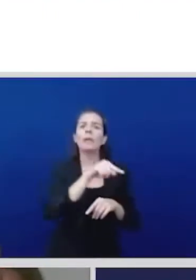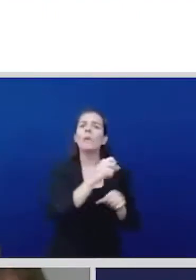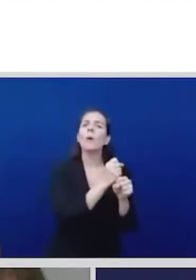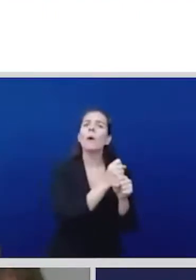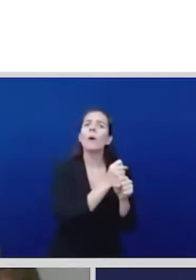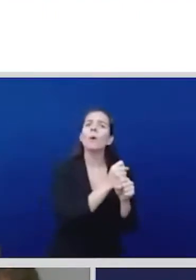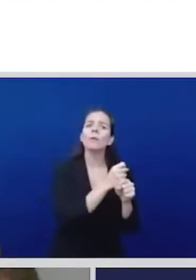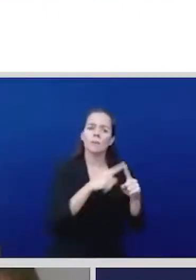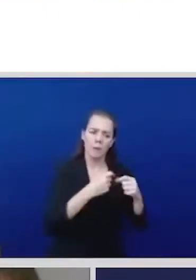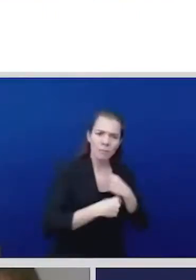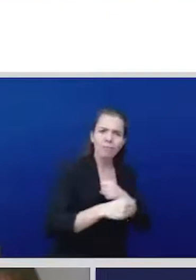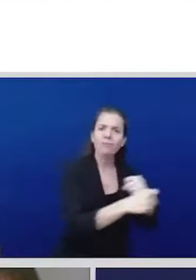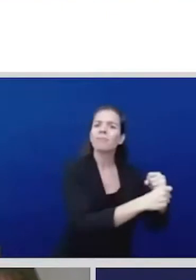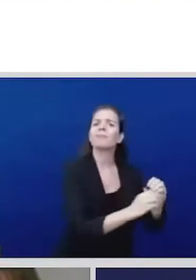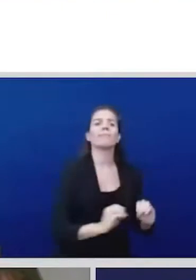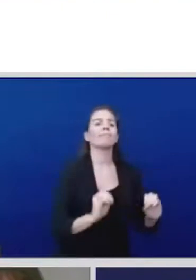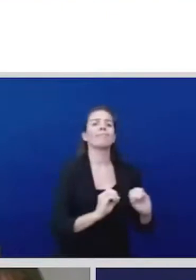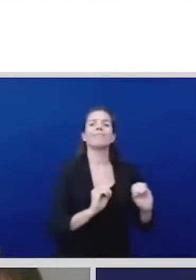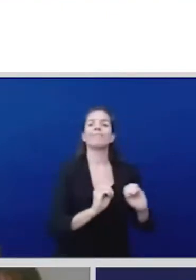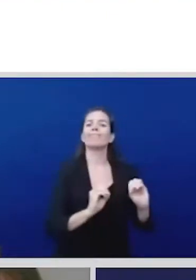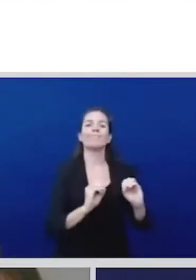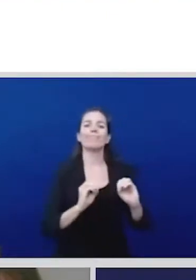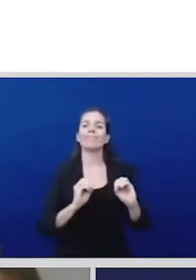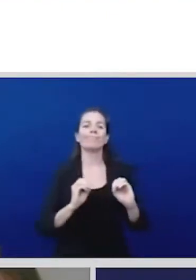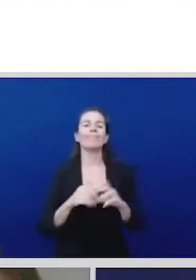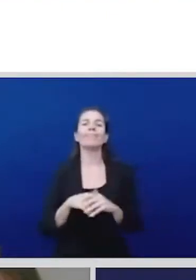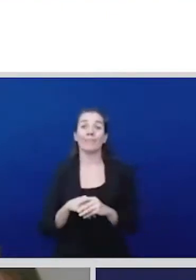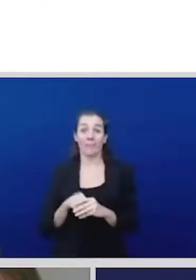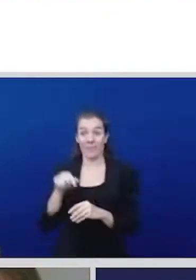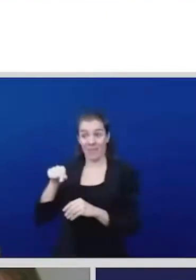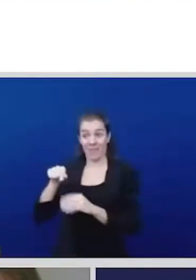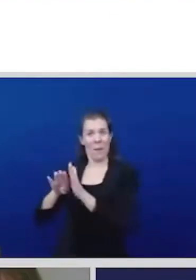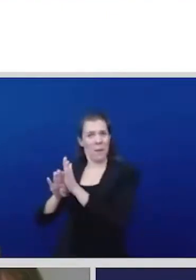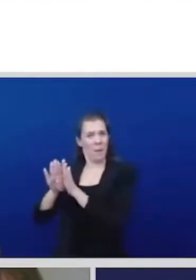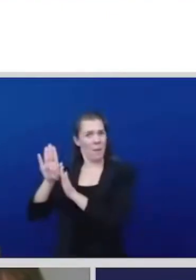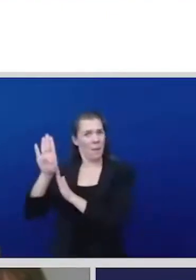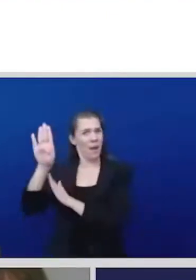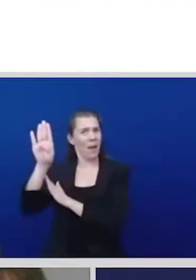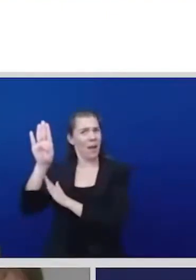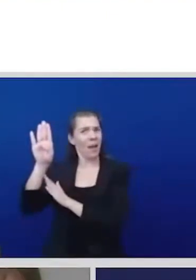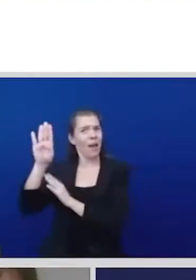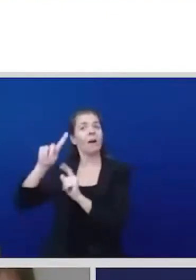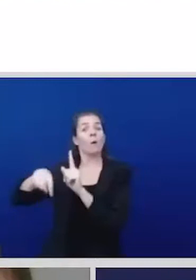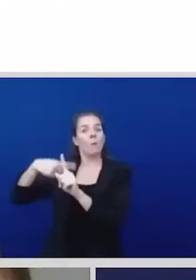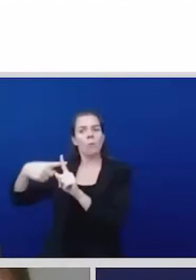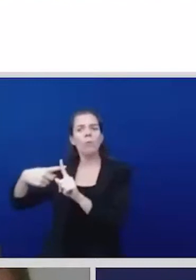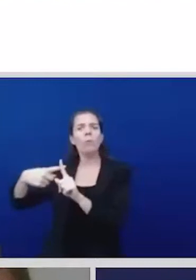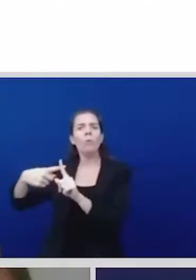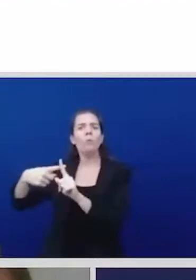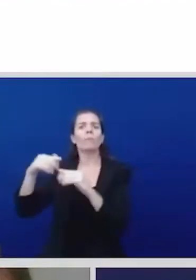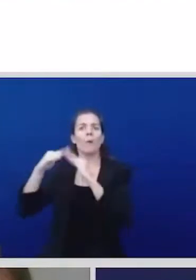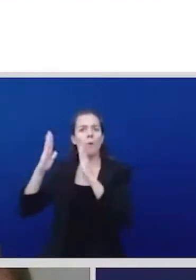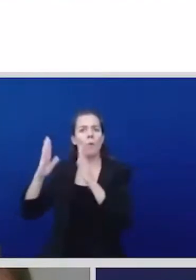generated a over labor of labor of women have in the labor of of America Latina and Caribe we have specific to